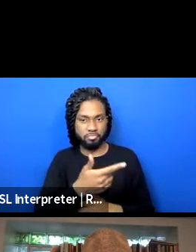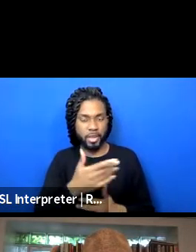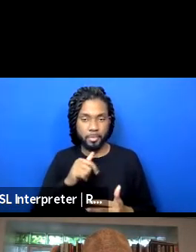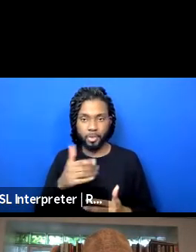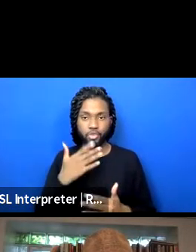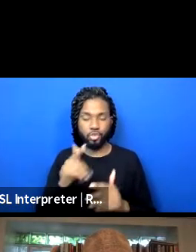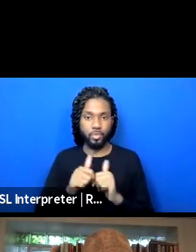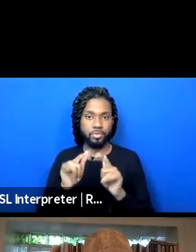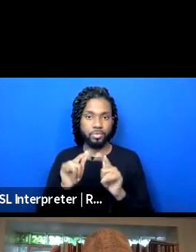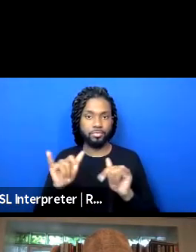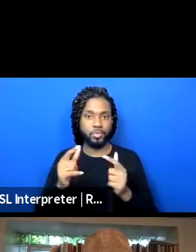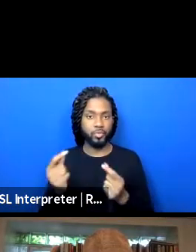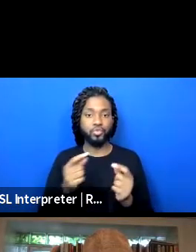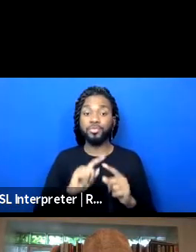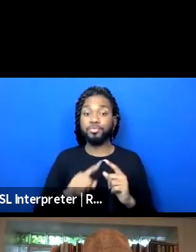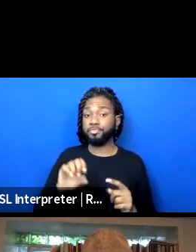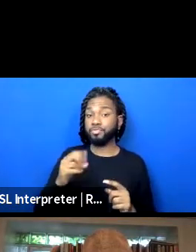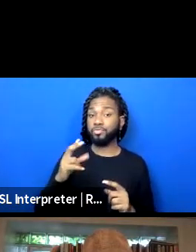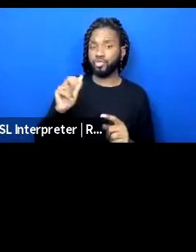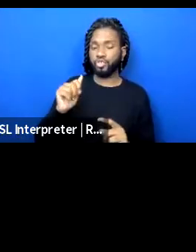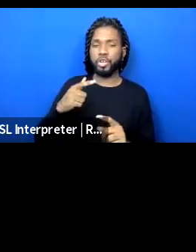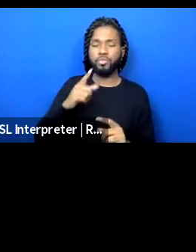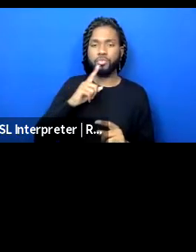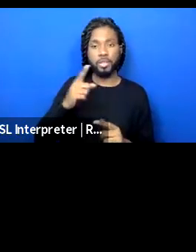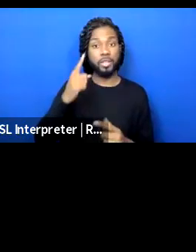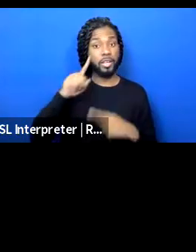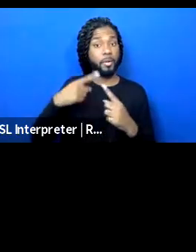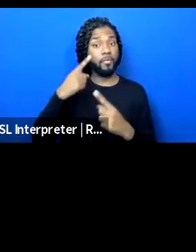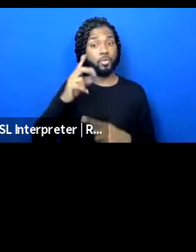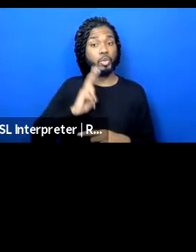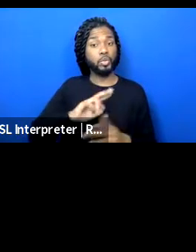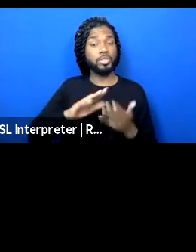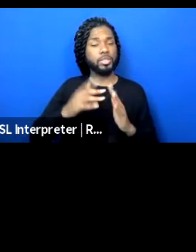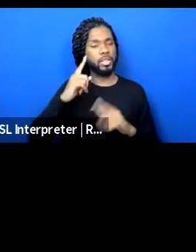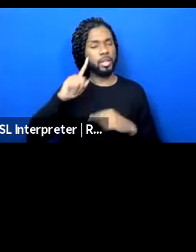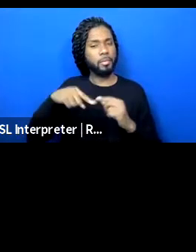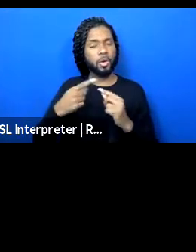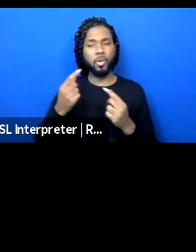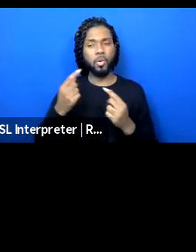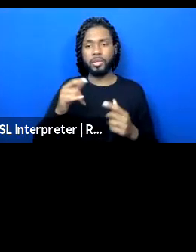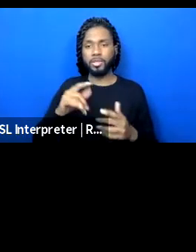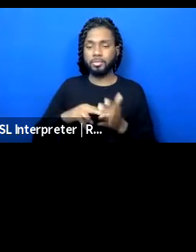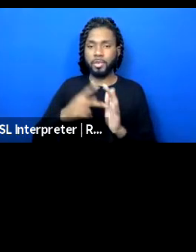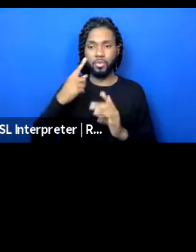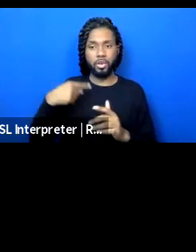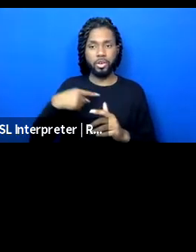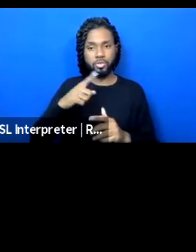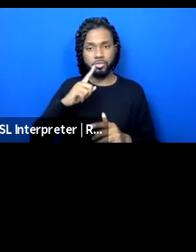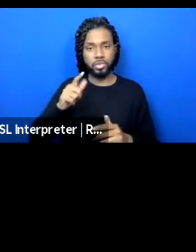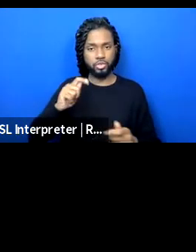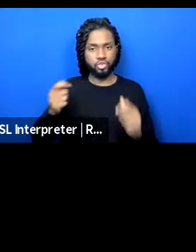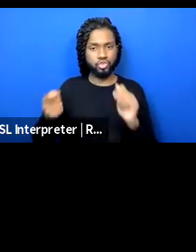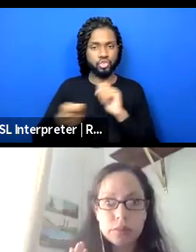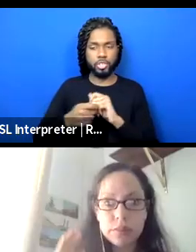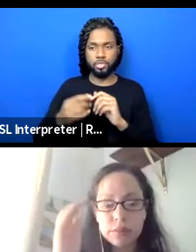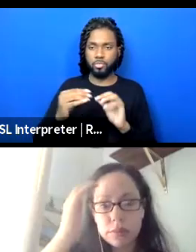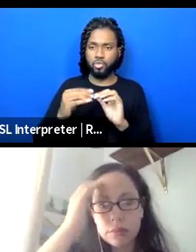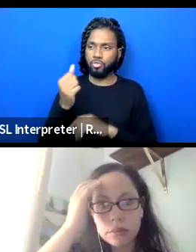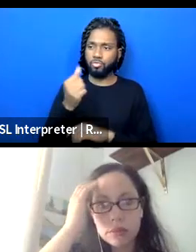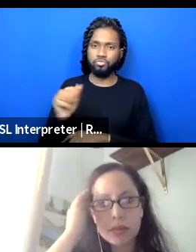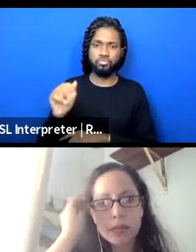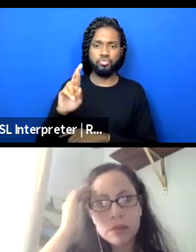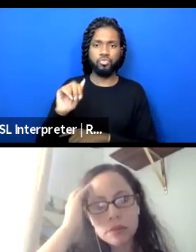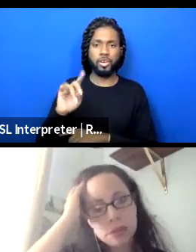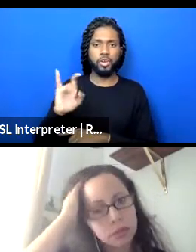asking in twin city is what does it actually take for us to shift into a radical space of dreaming that allows us